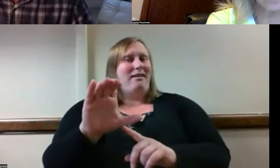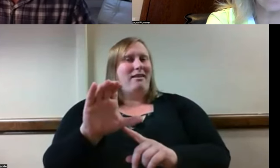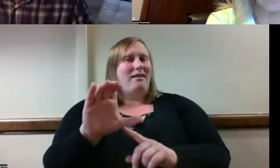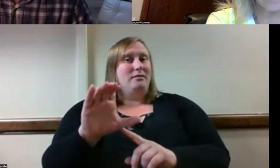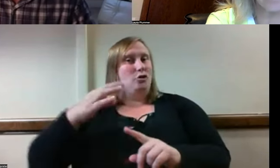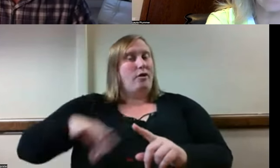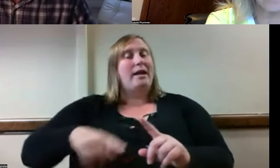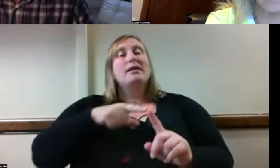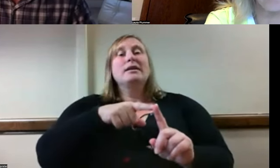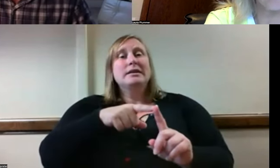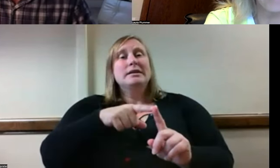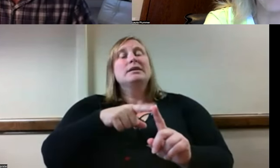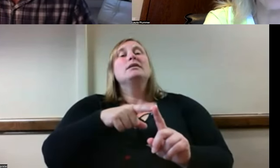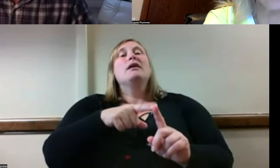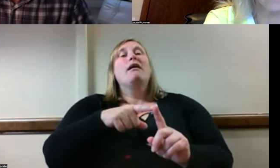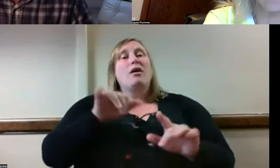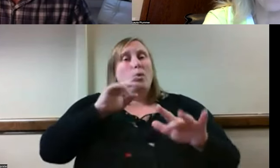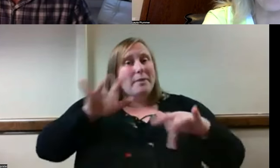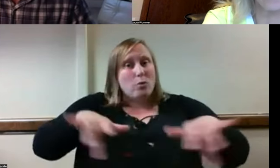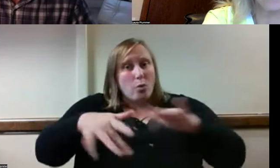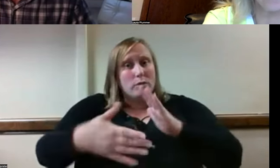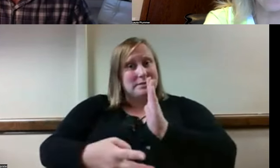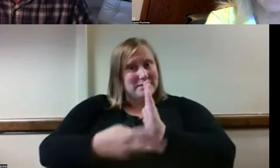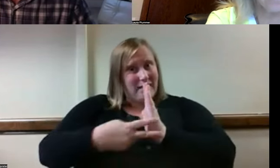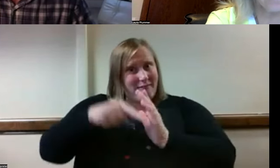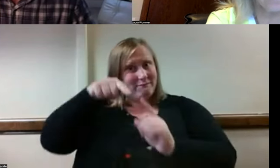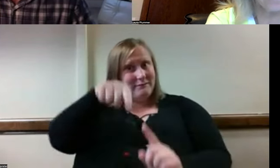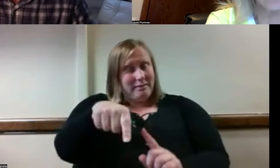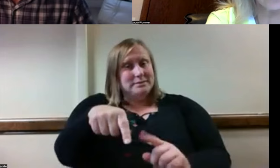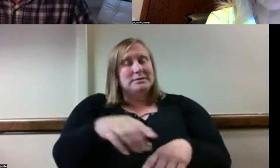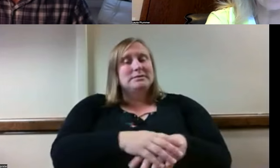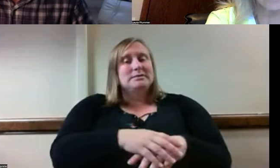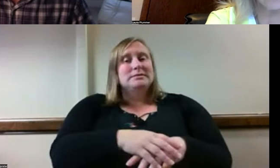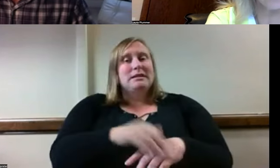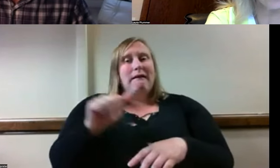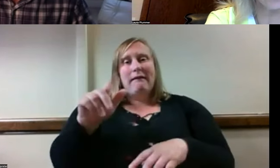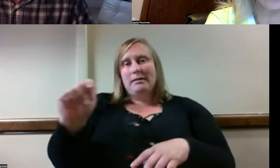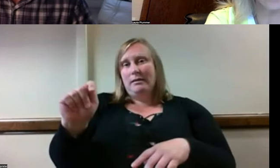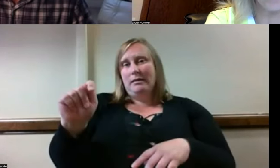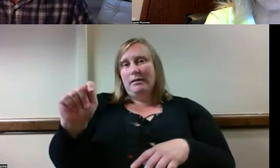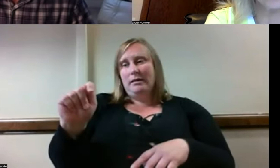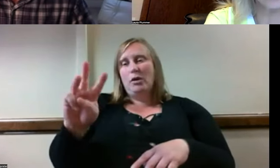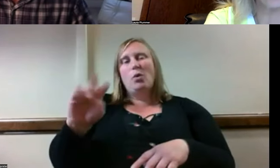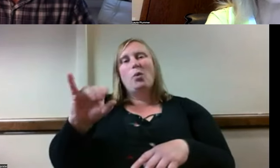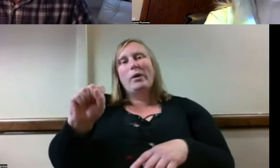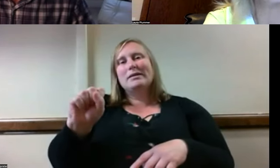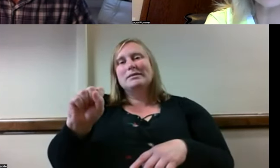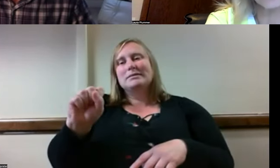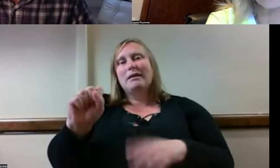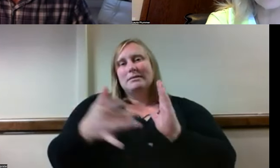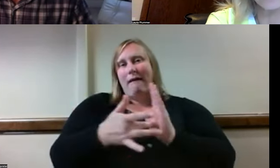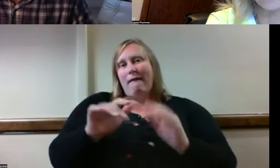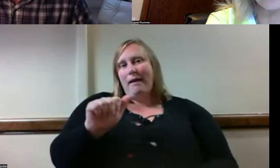and this will be recorded and archived on the AT Council, WISPEC AT Council YouTube page. So